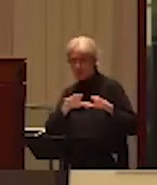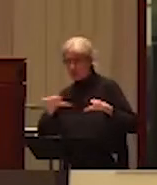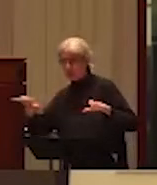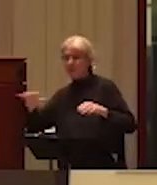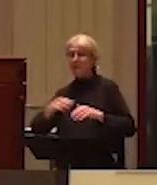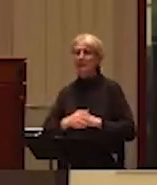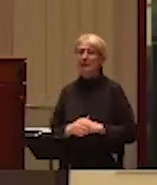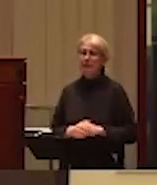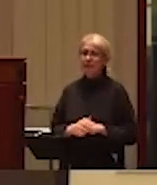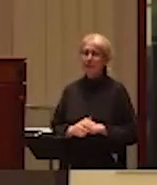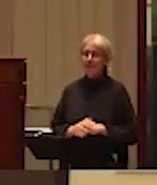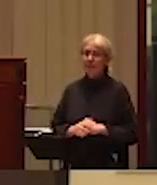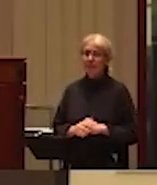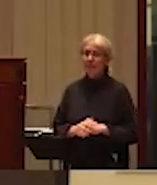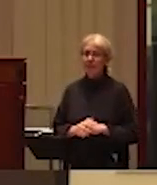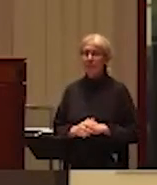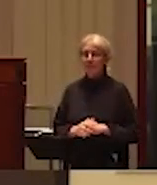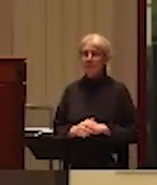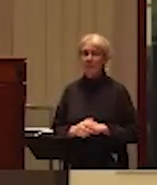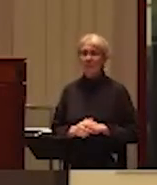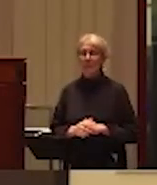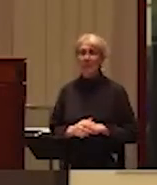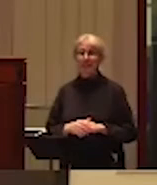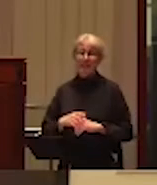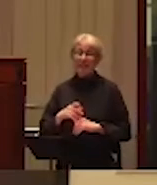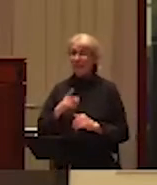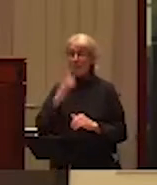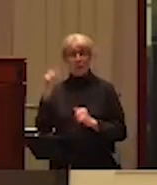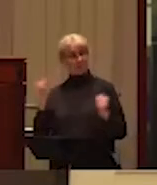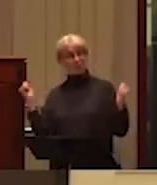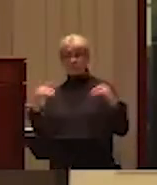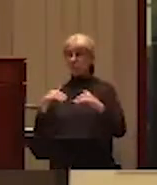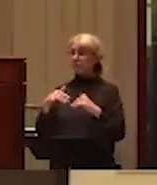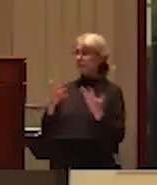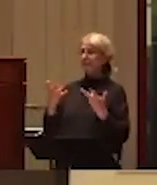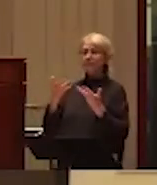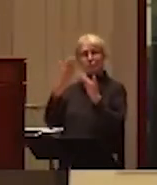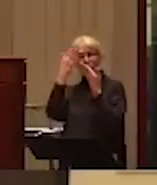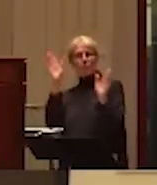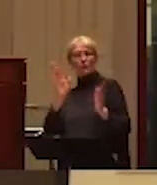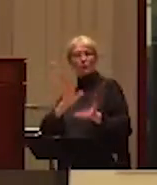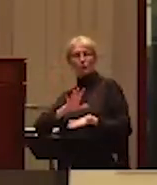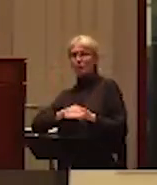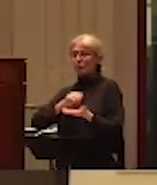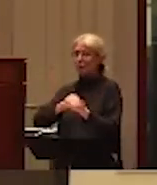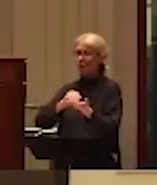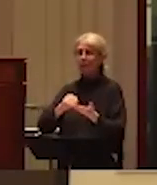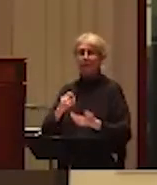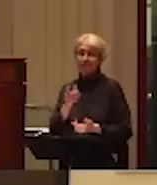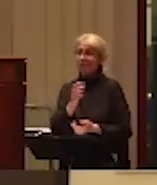You know, it's all about getting educated. You know, I'm in decolonization,